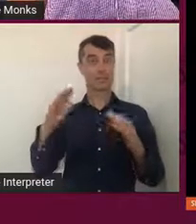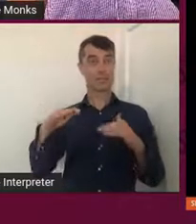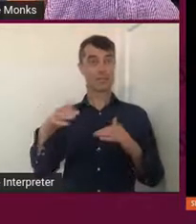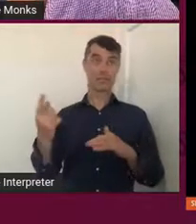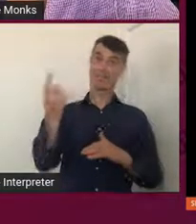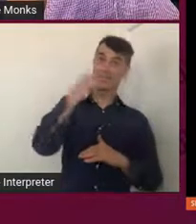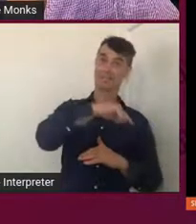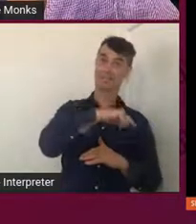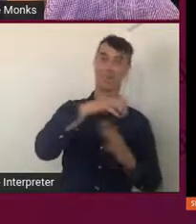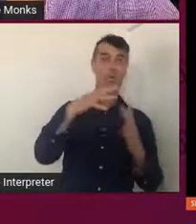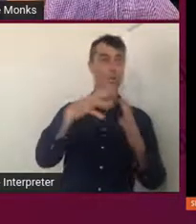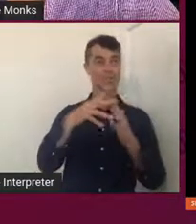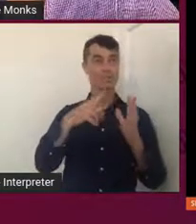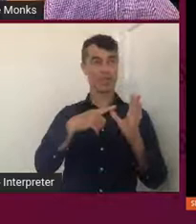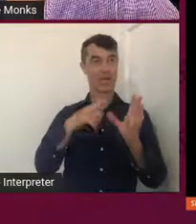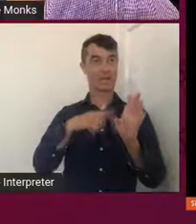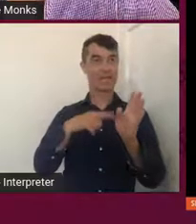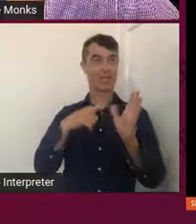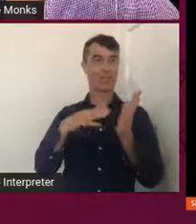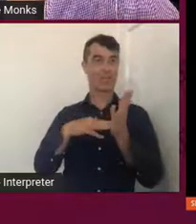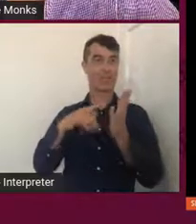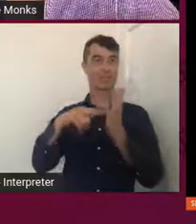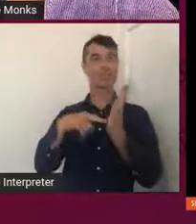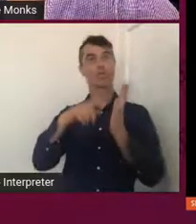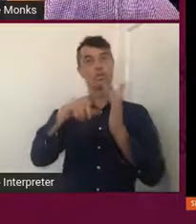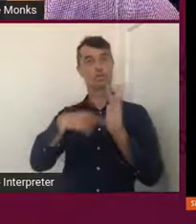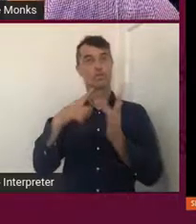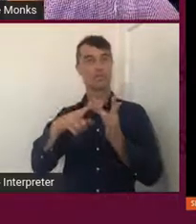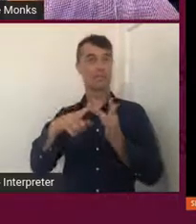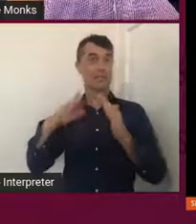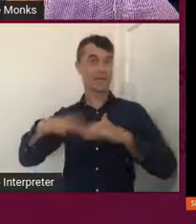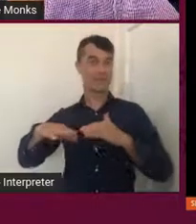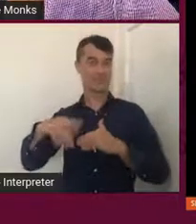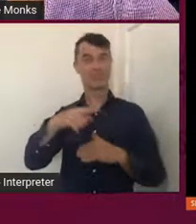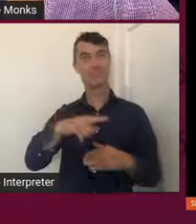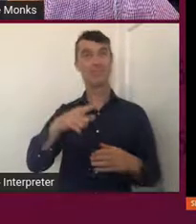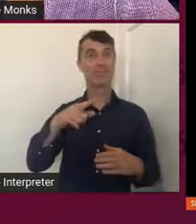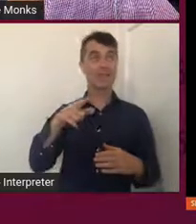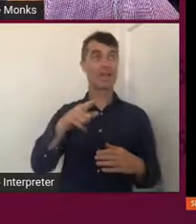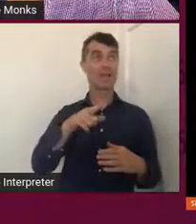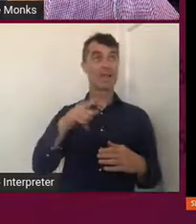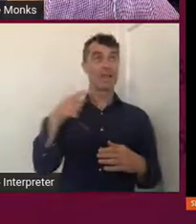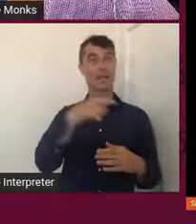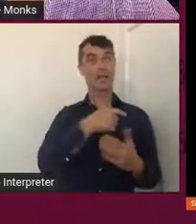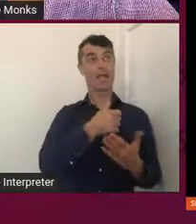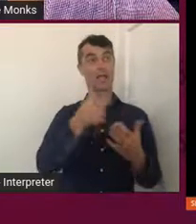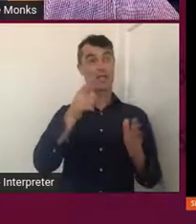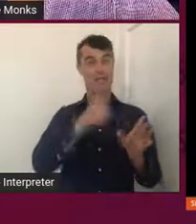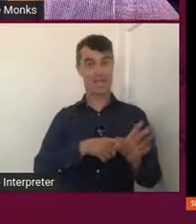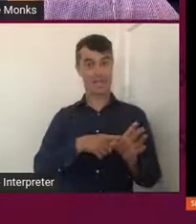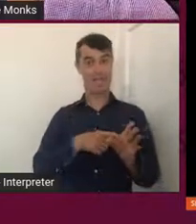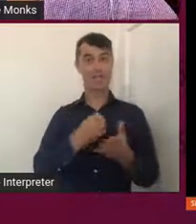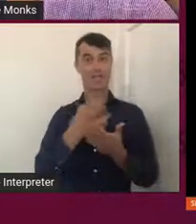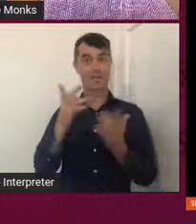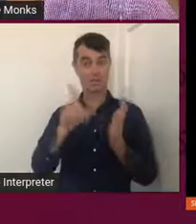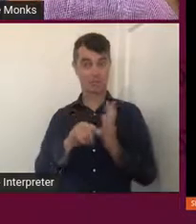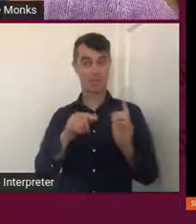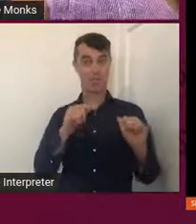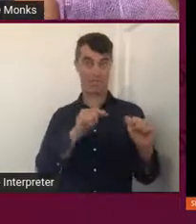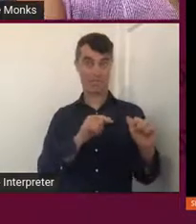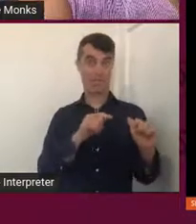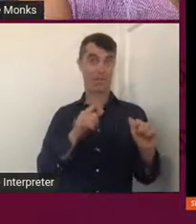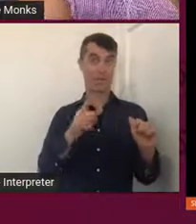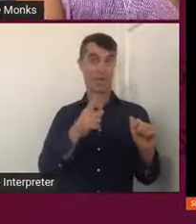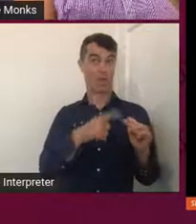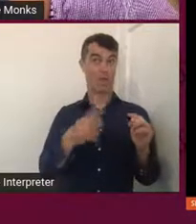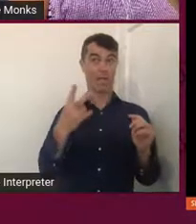country and this is where they come every year and they spend a lot of time here. There's only a couple